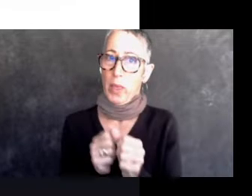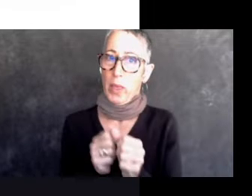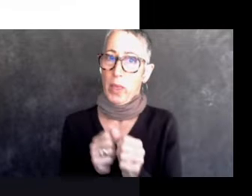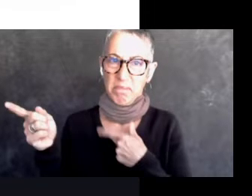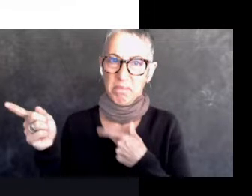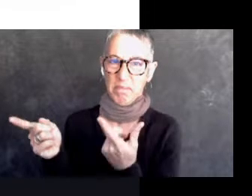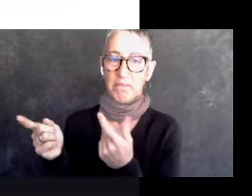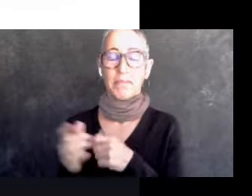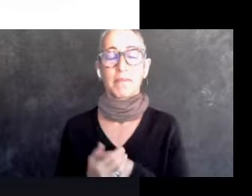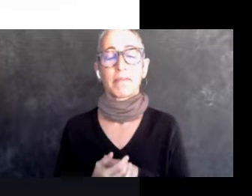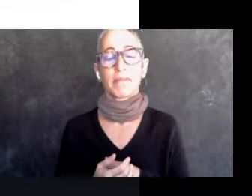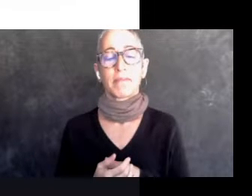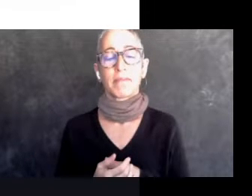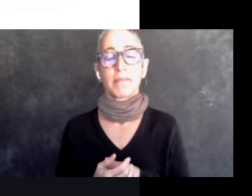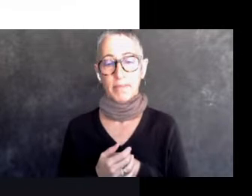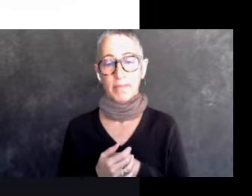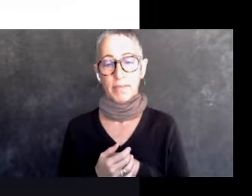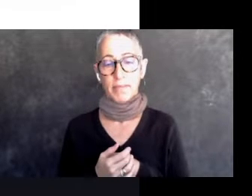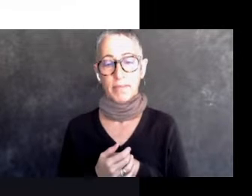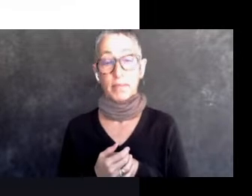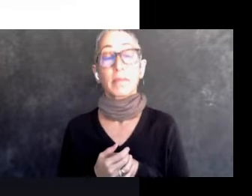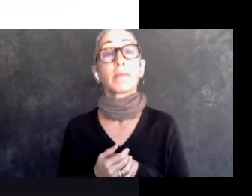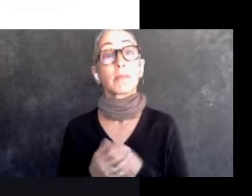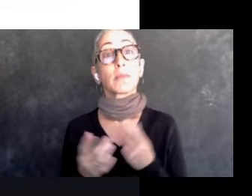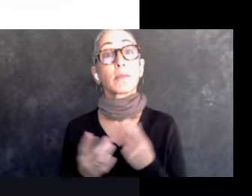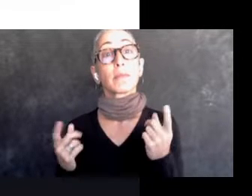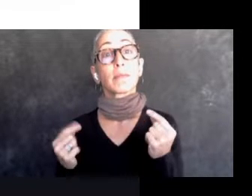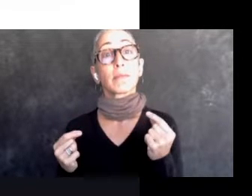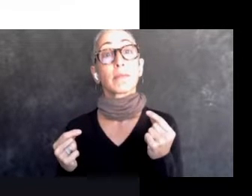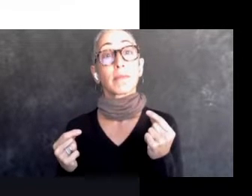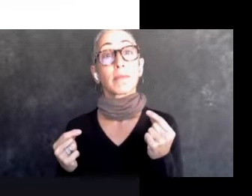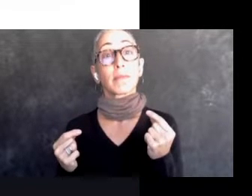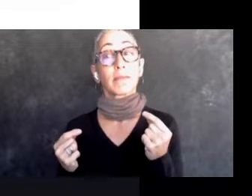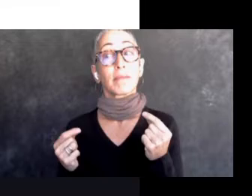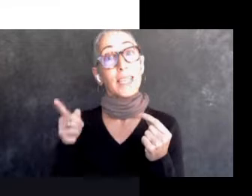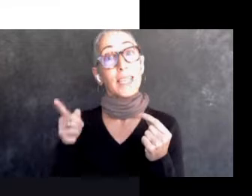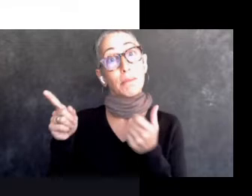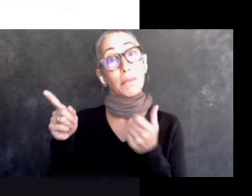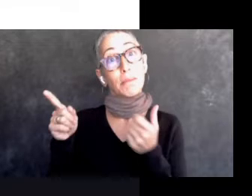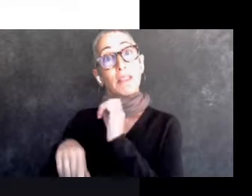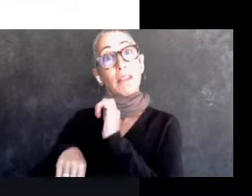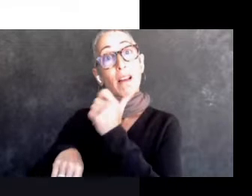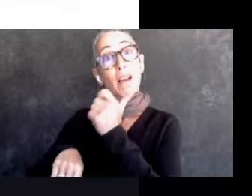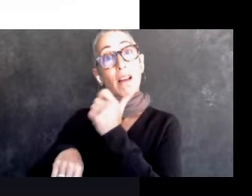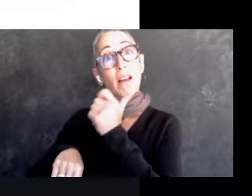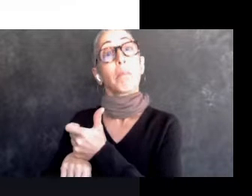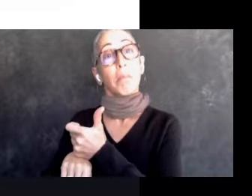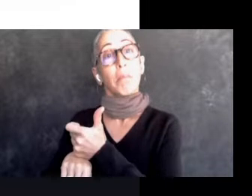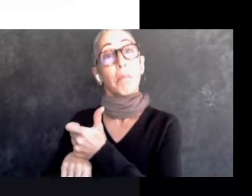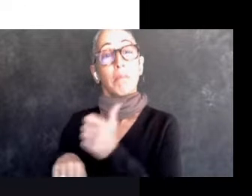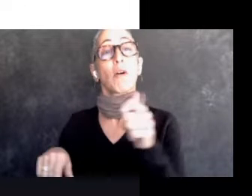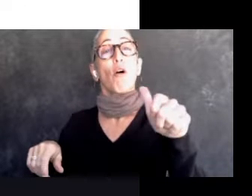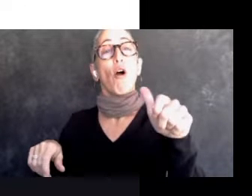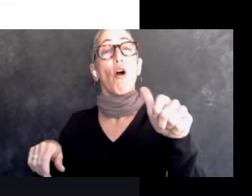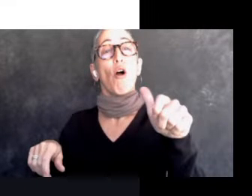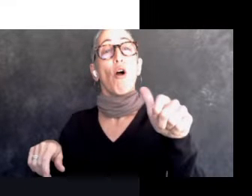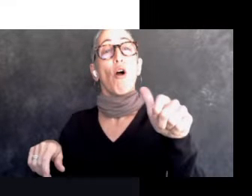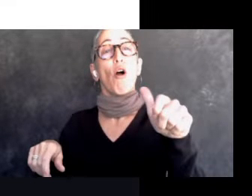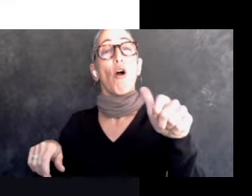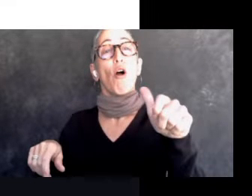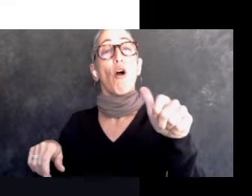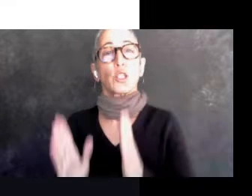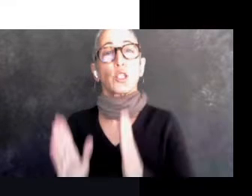that they surprised us with lumber from a lumber, uh, organization that we had been asking for donations from